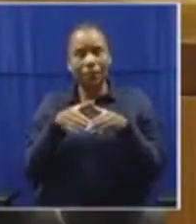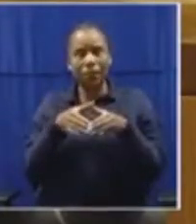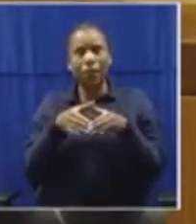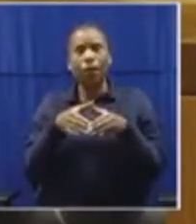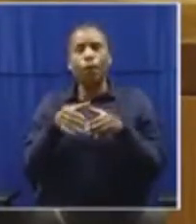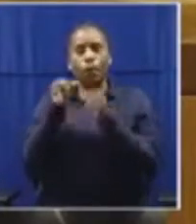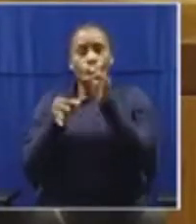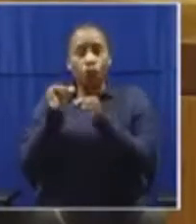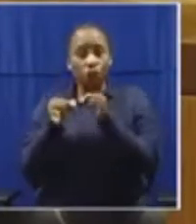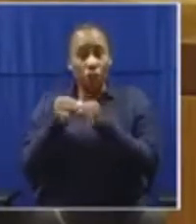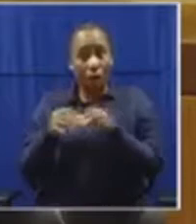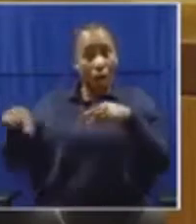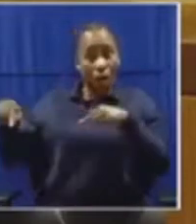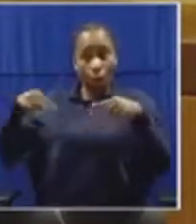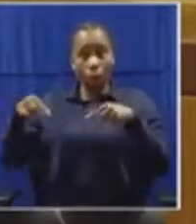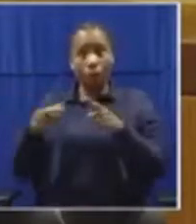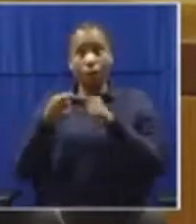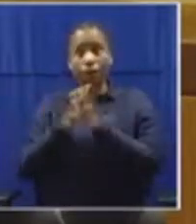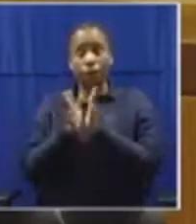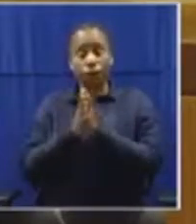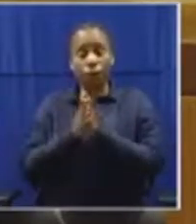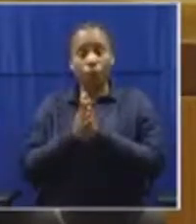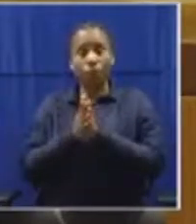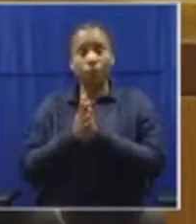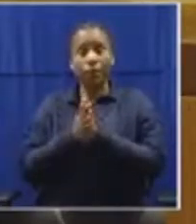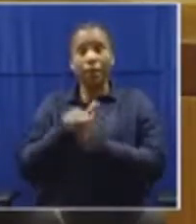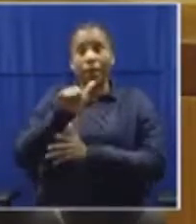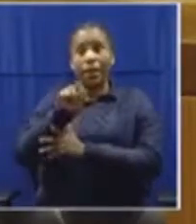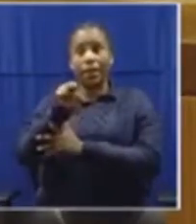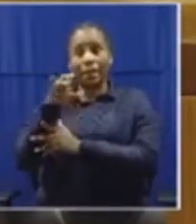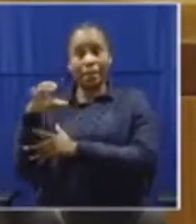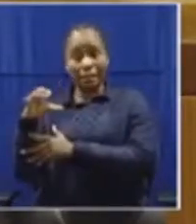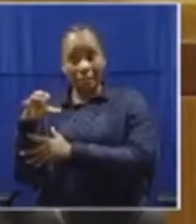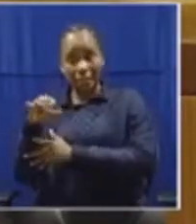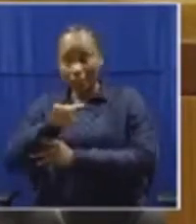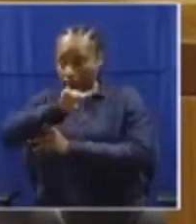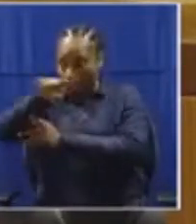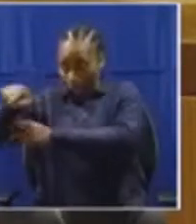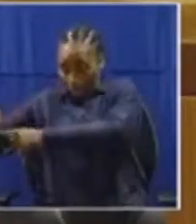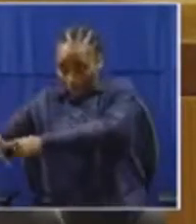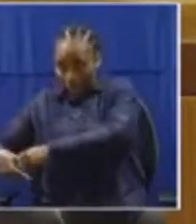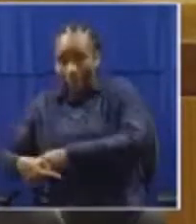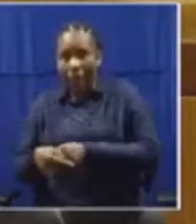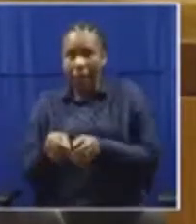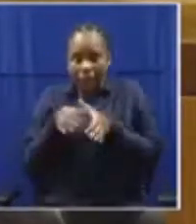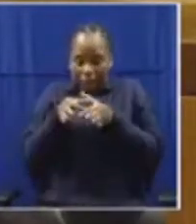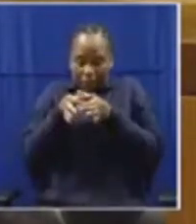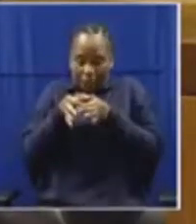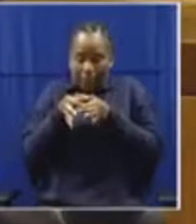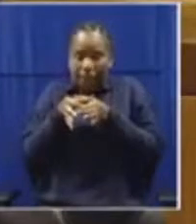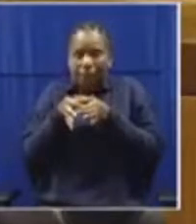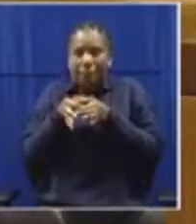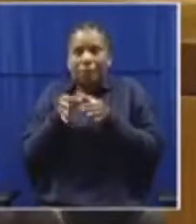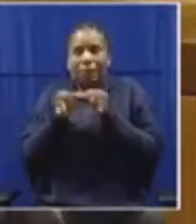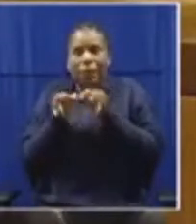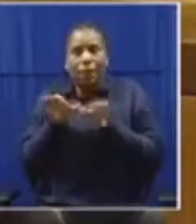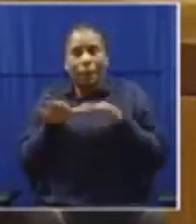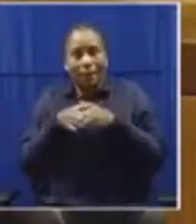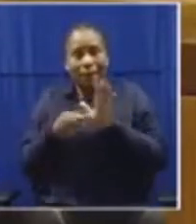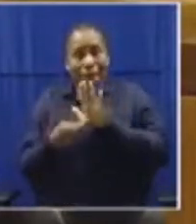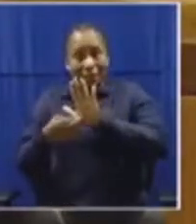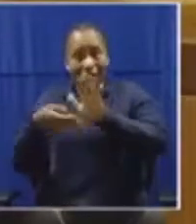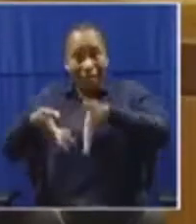from the governing party right through to even the smallest party that is represented here?